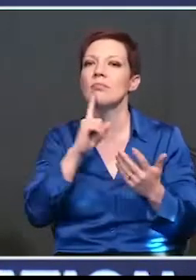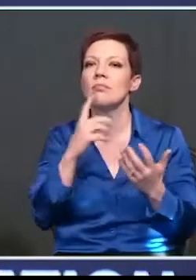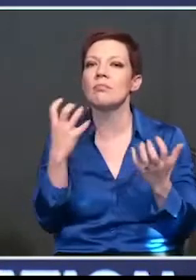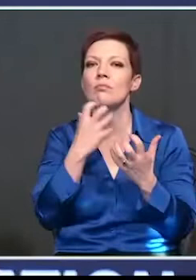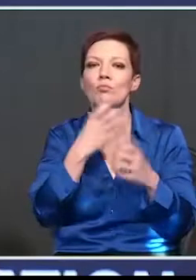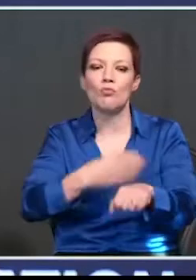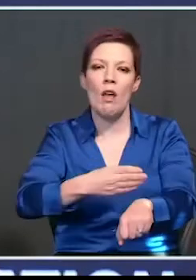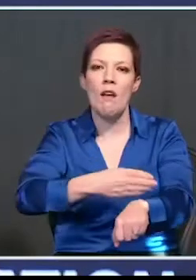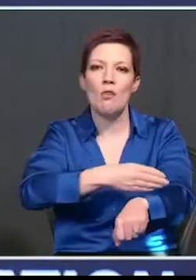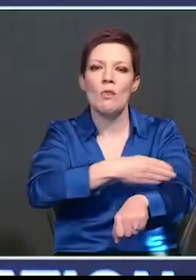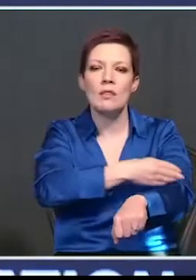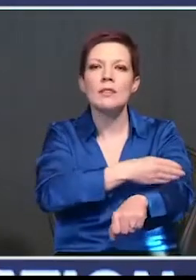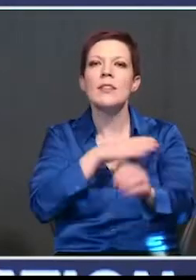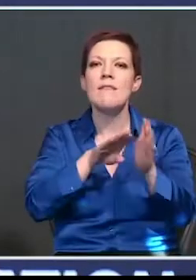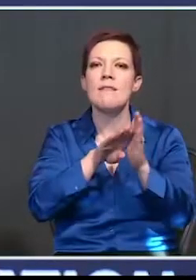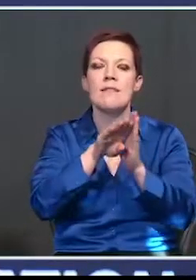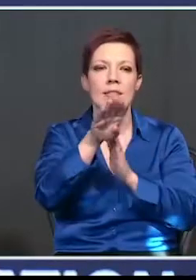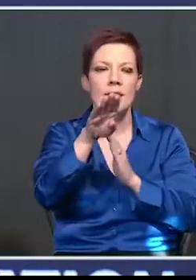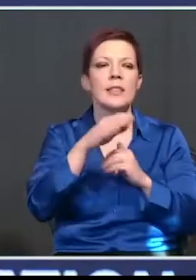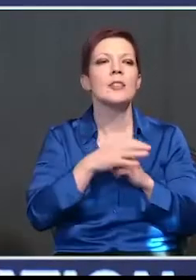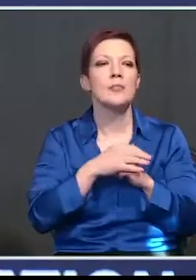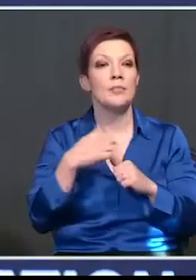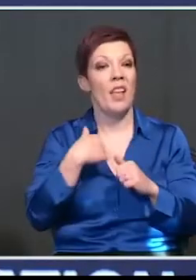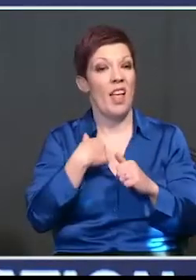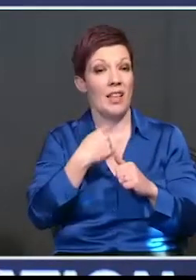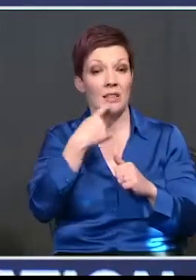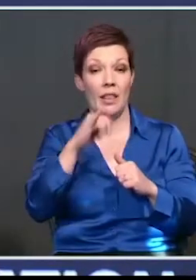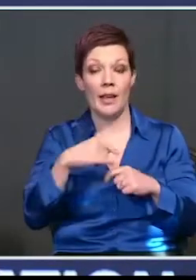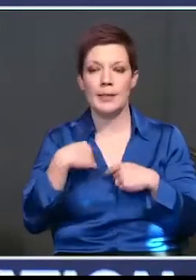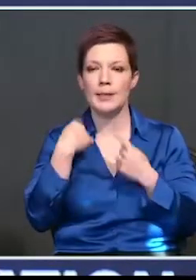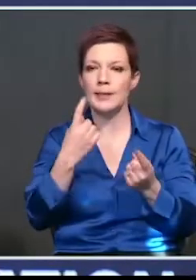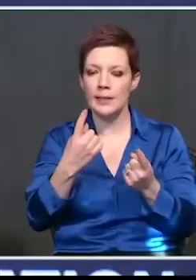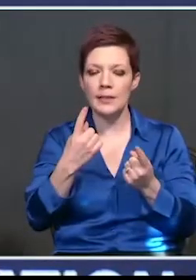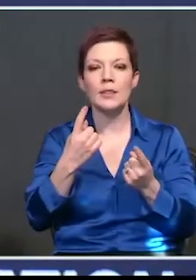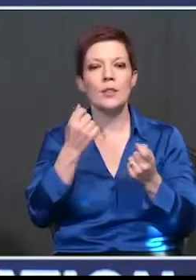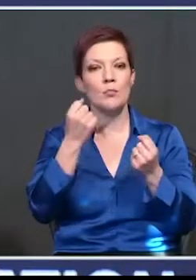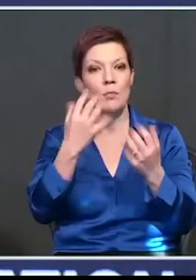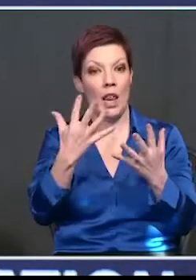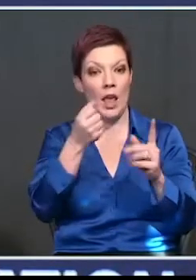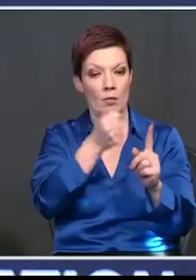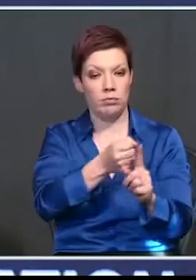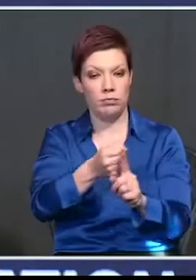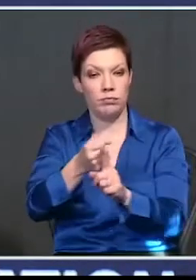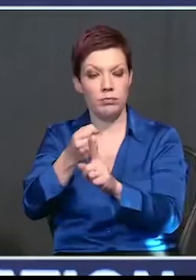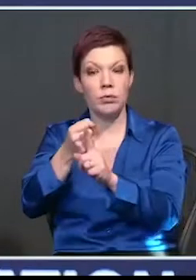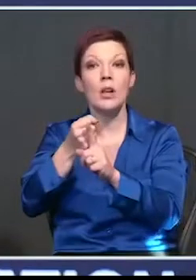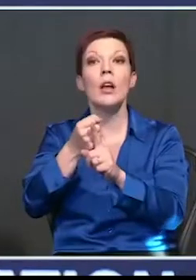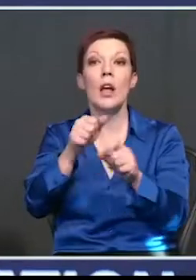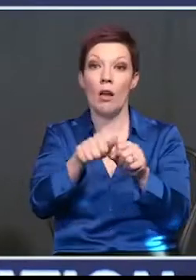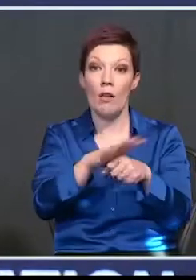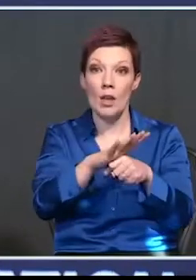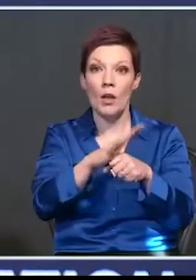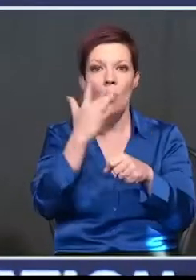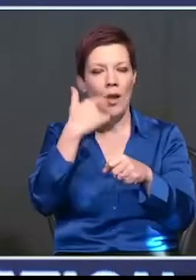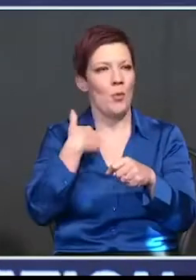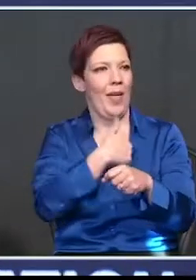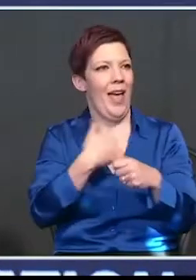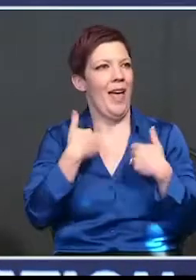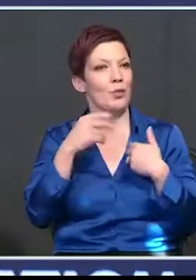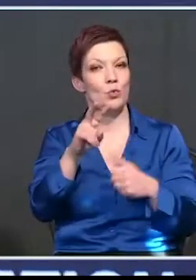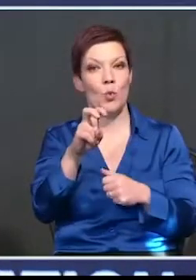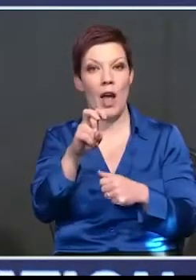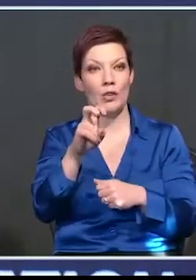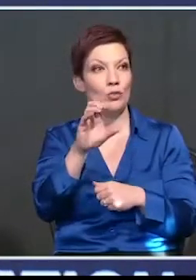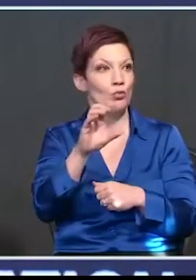we do show so many, and I say this, and I've been saying it for a long time, so many cases is because of the fact that we have 200 million tests. And you